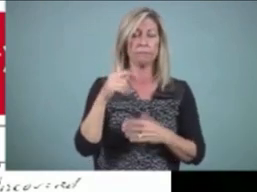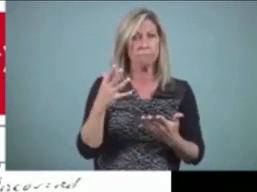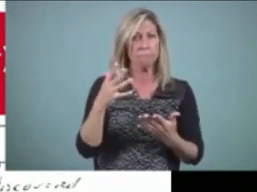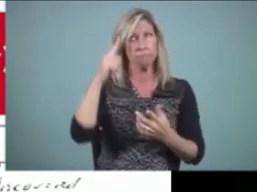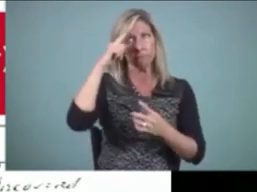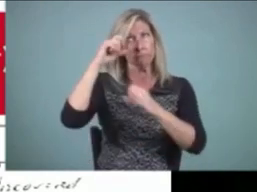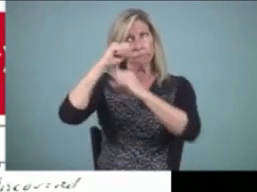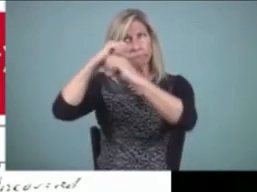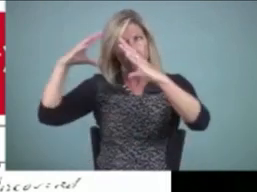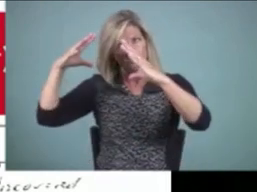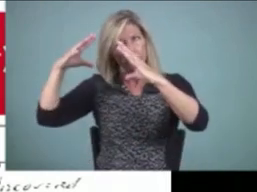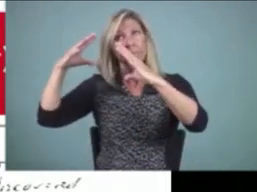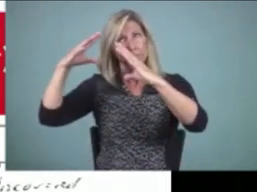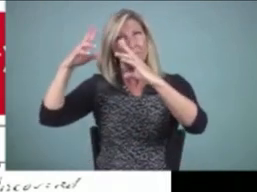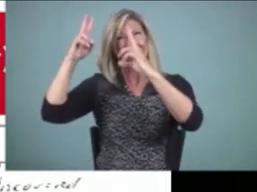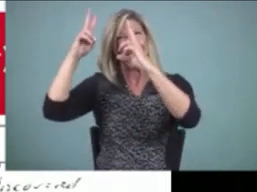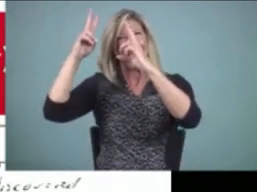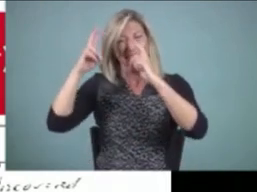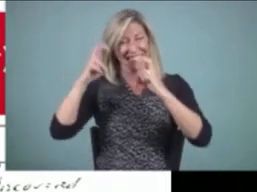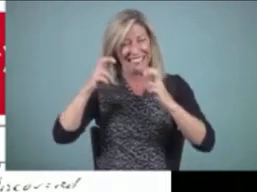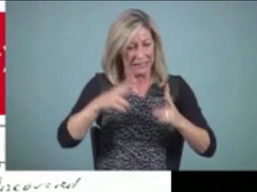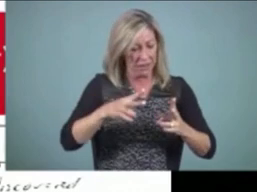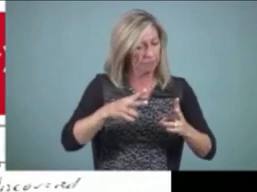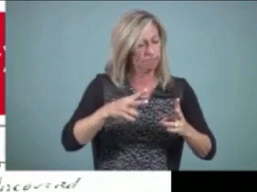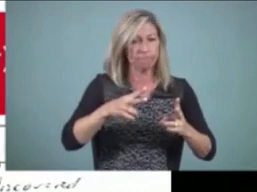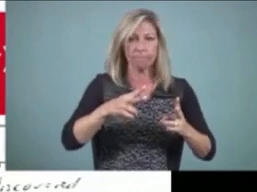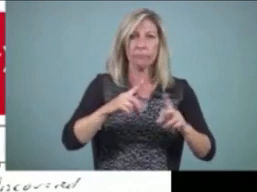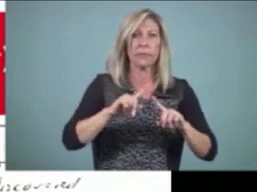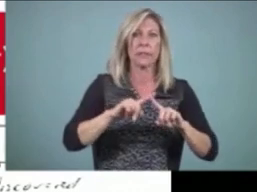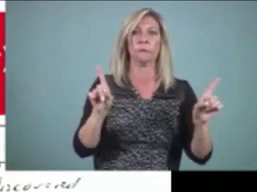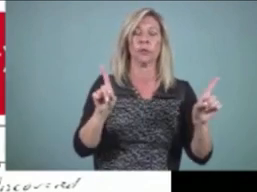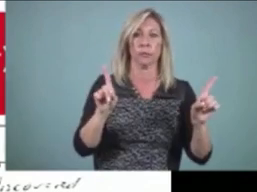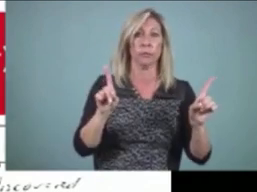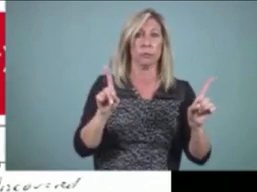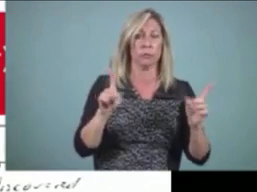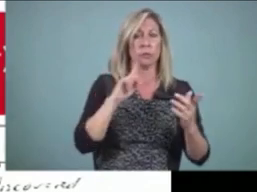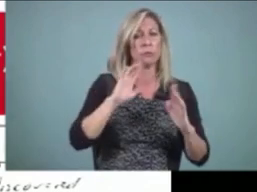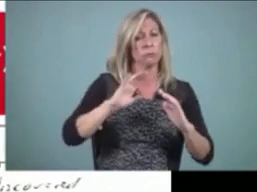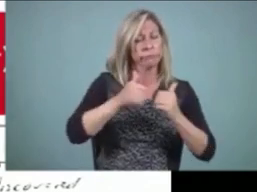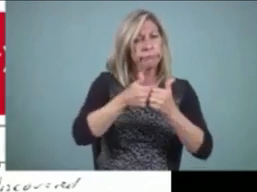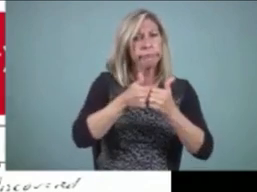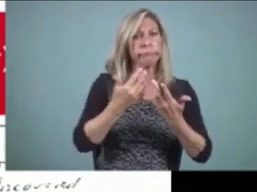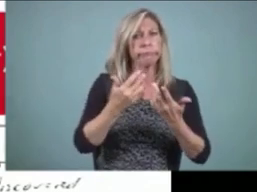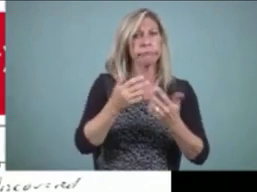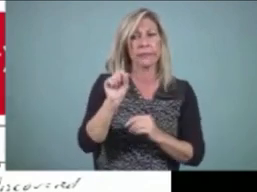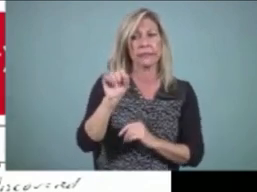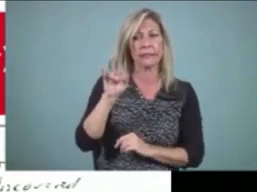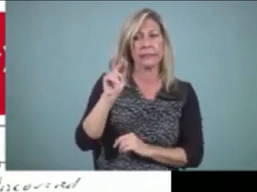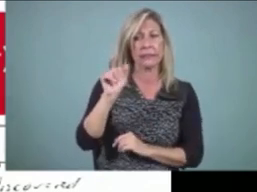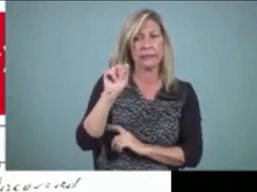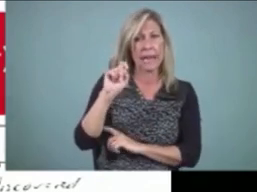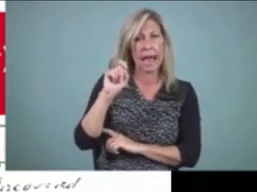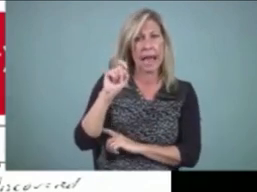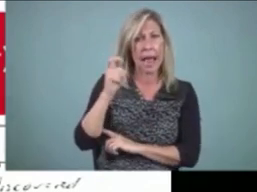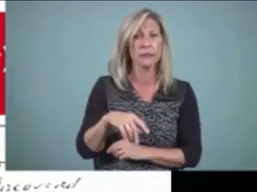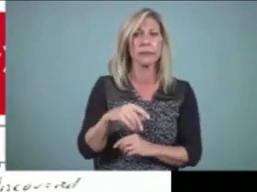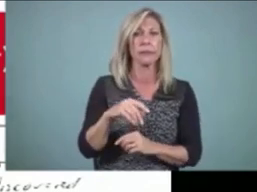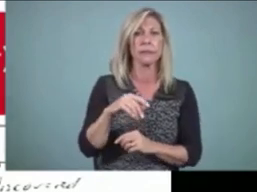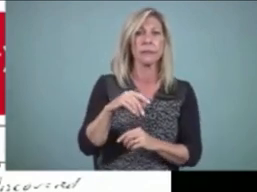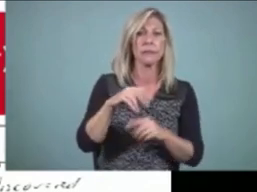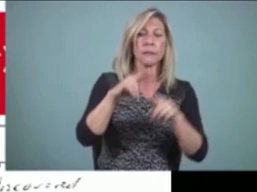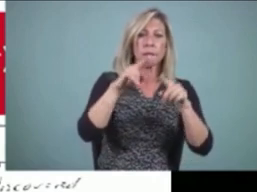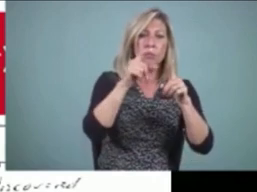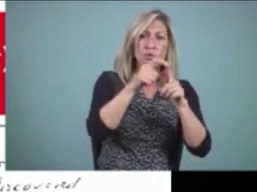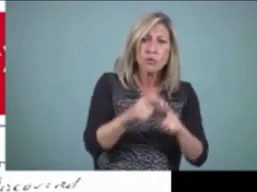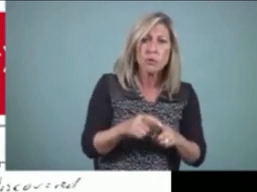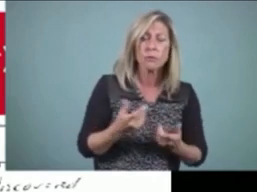with vocabulary, syntax, grammar, and structure persist from the eight-year-old deaf and hard of hearing writer to the